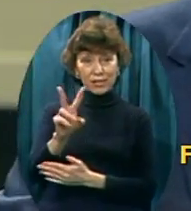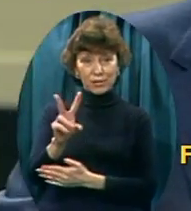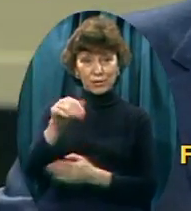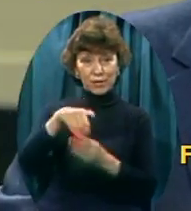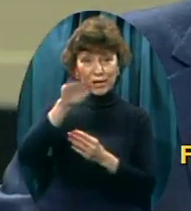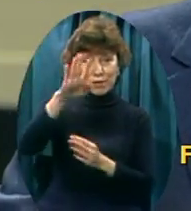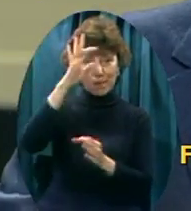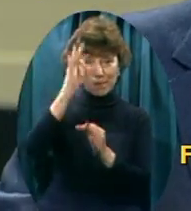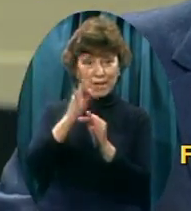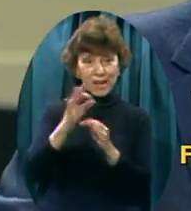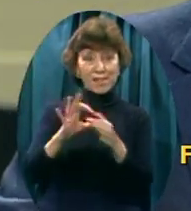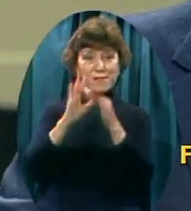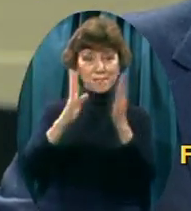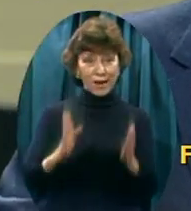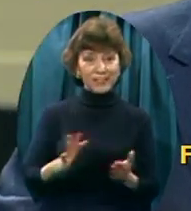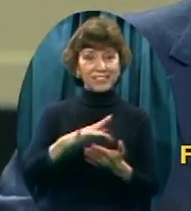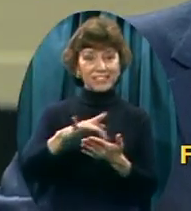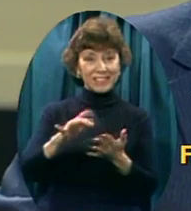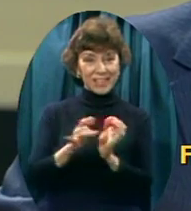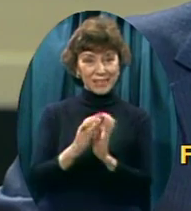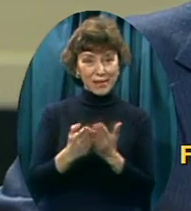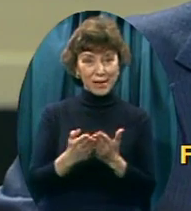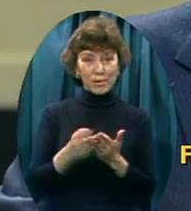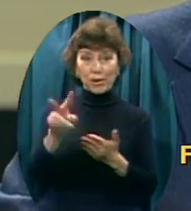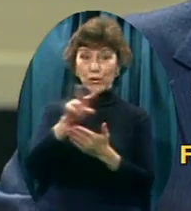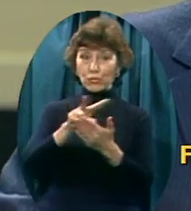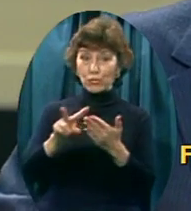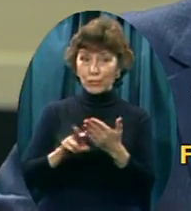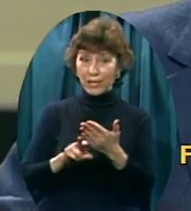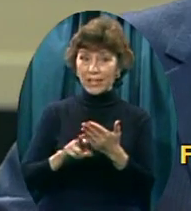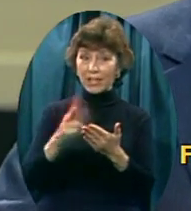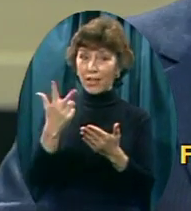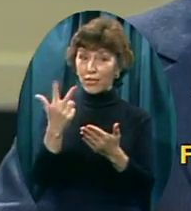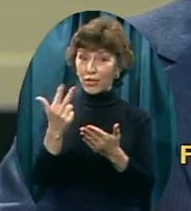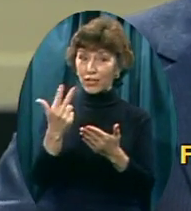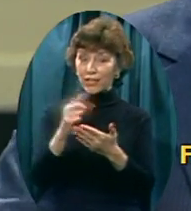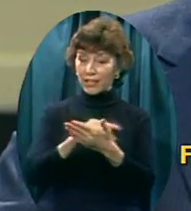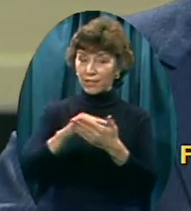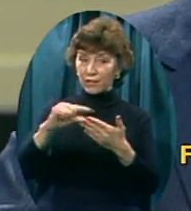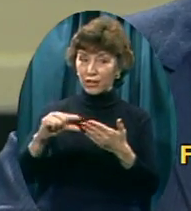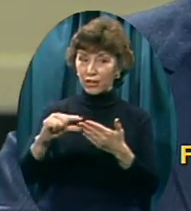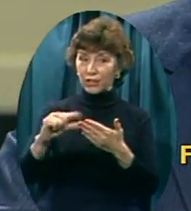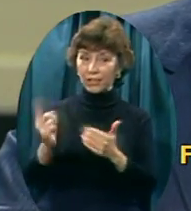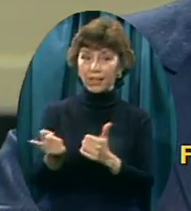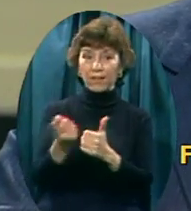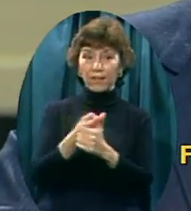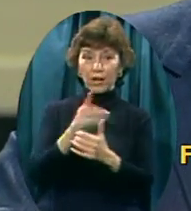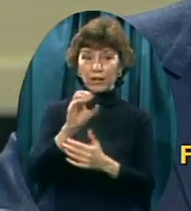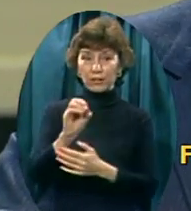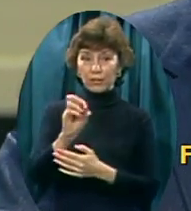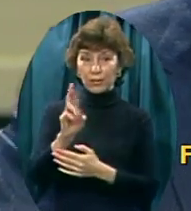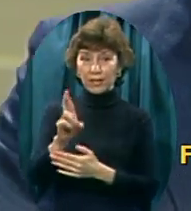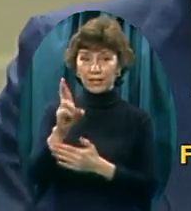I want us to read all 13 verses Of 1 Corinthians 13